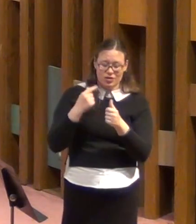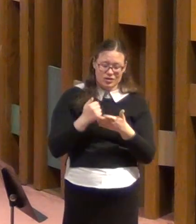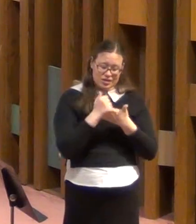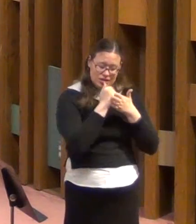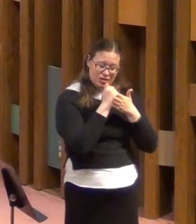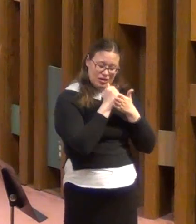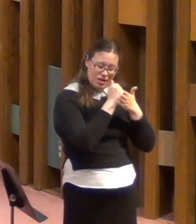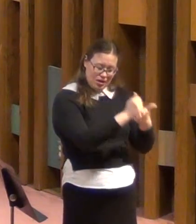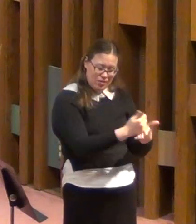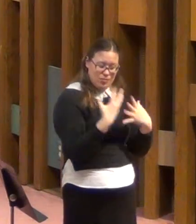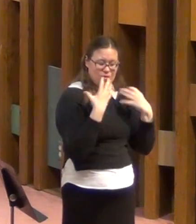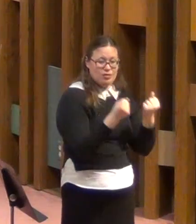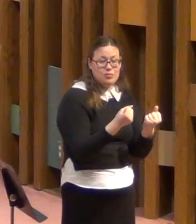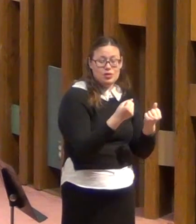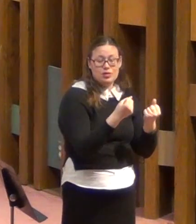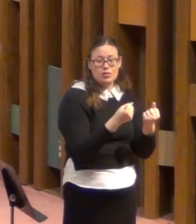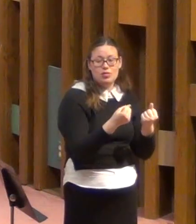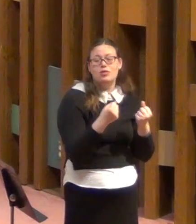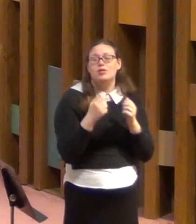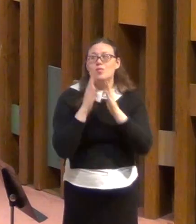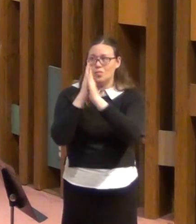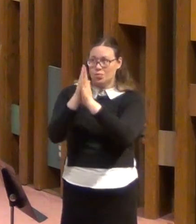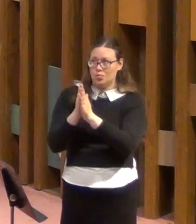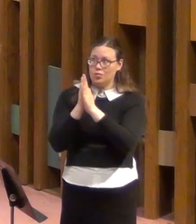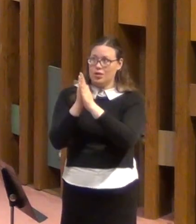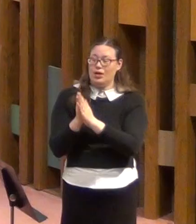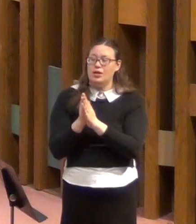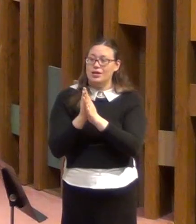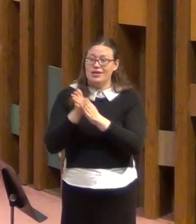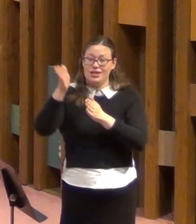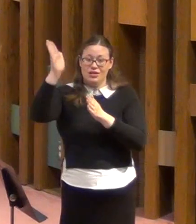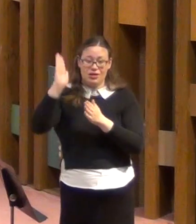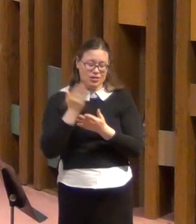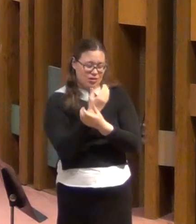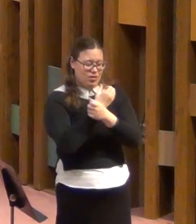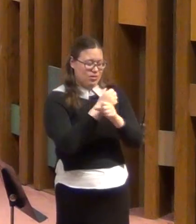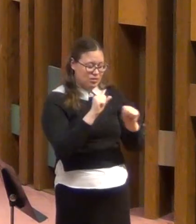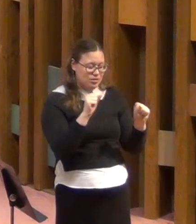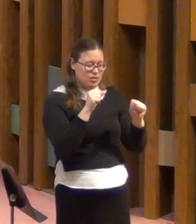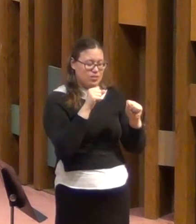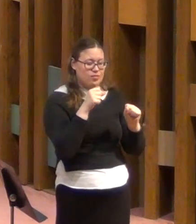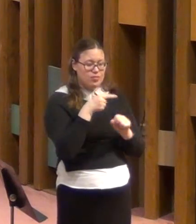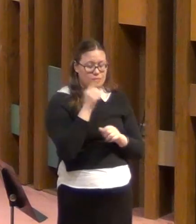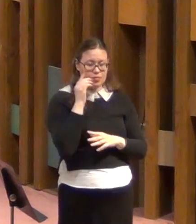healing and resolution and deliverance is prayer.